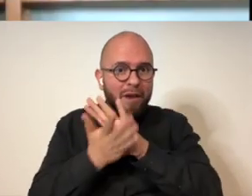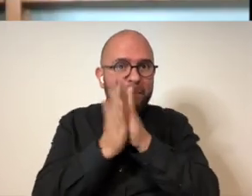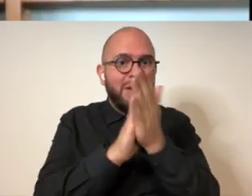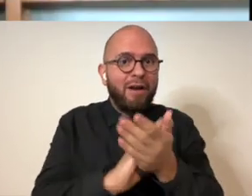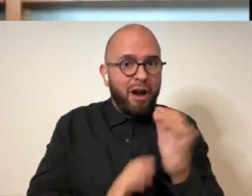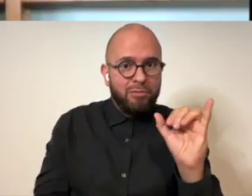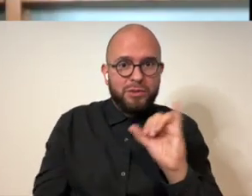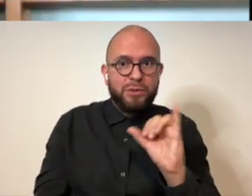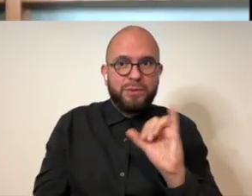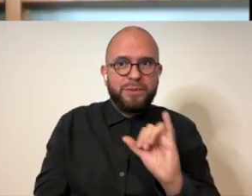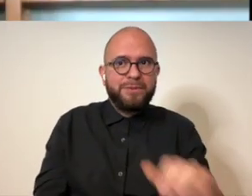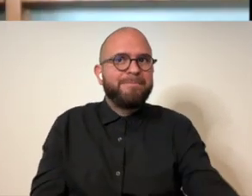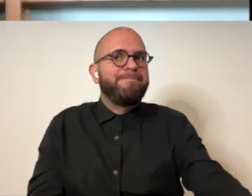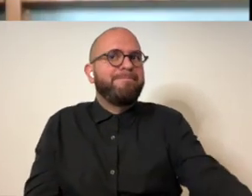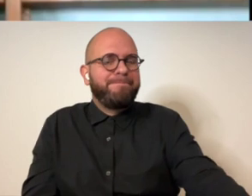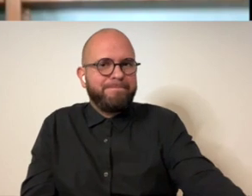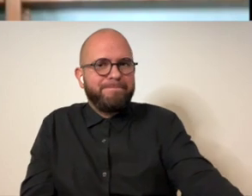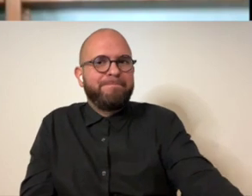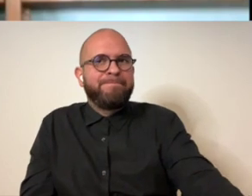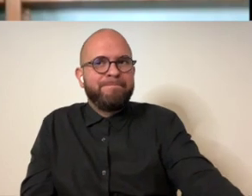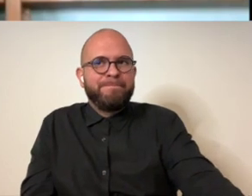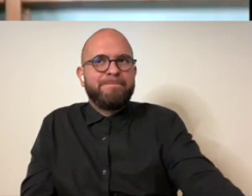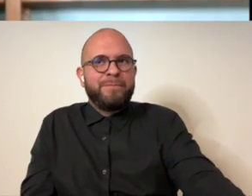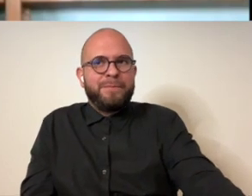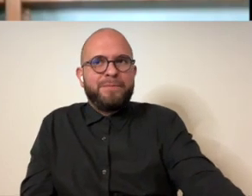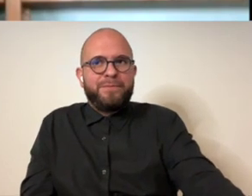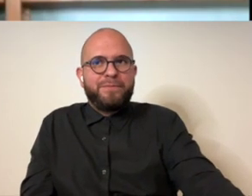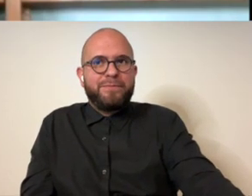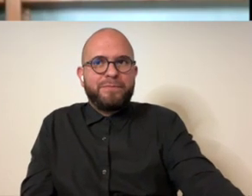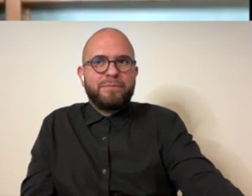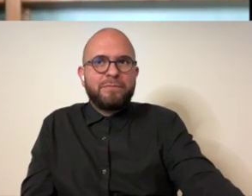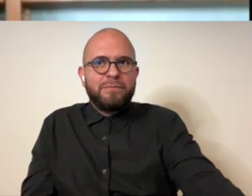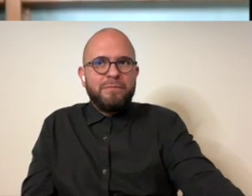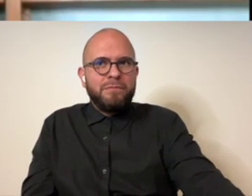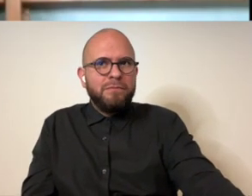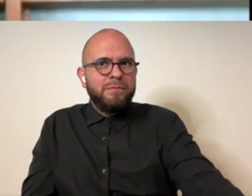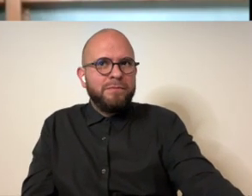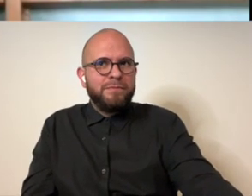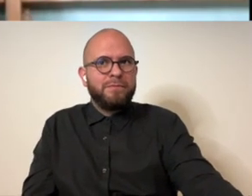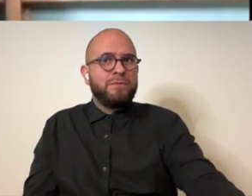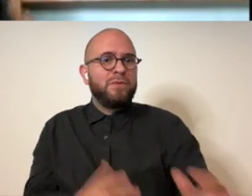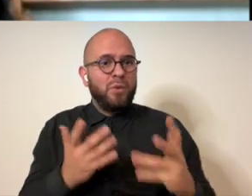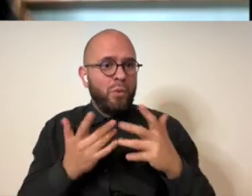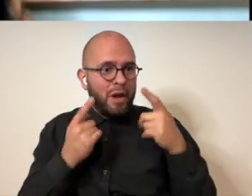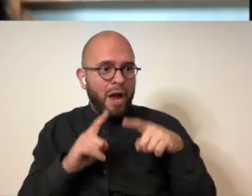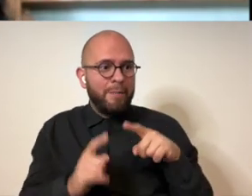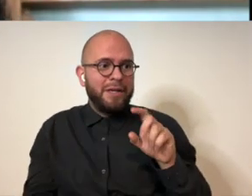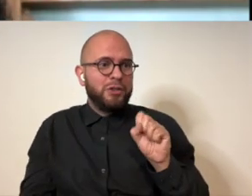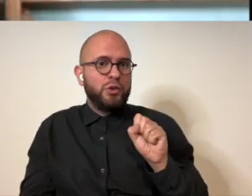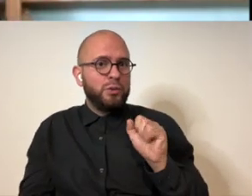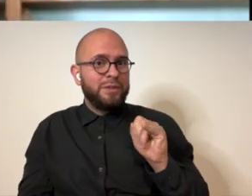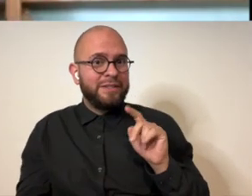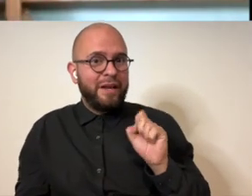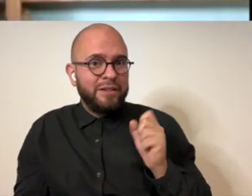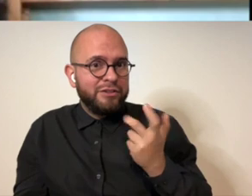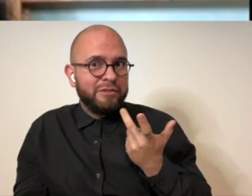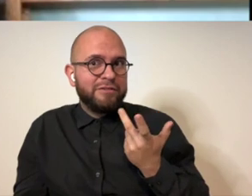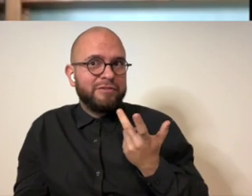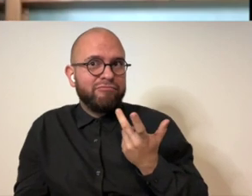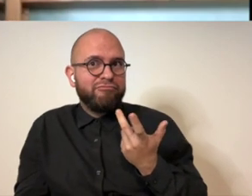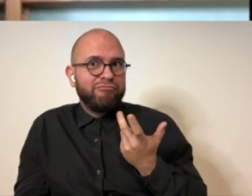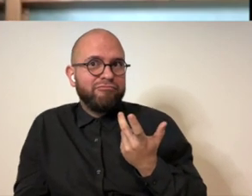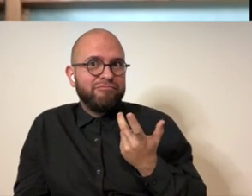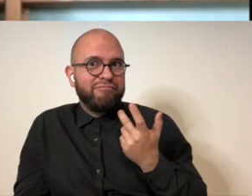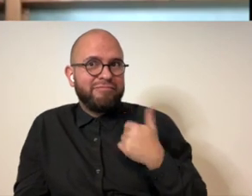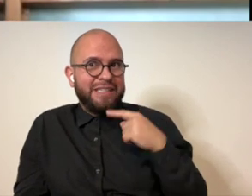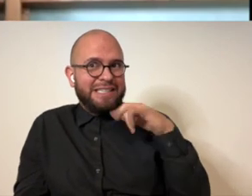and what what has happened to the saints that's actually a really great way to